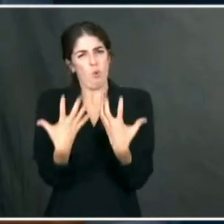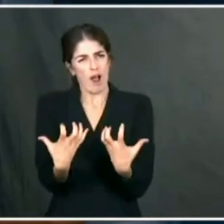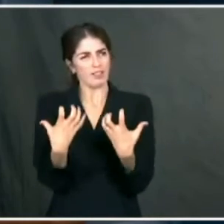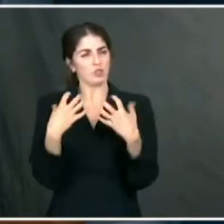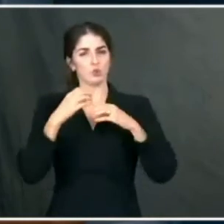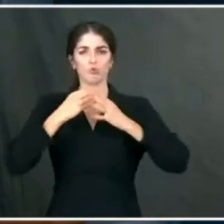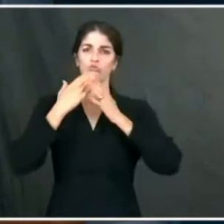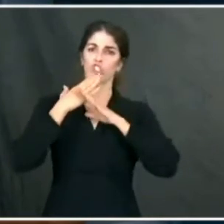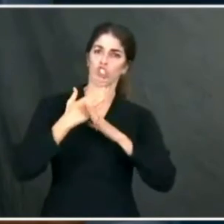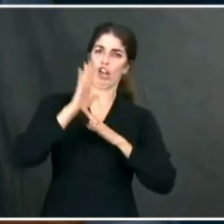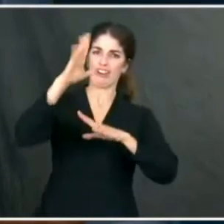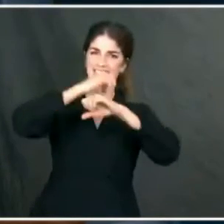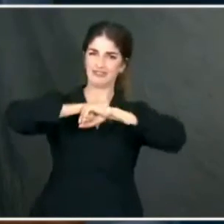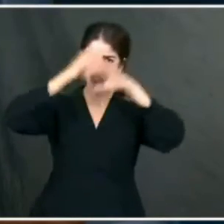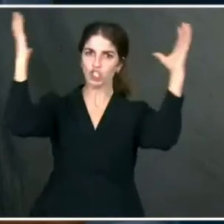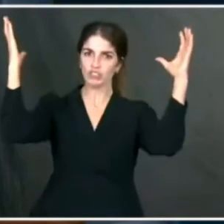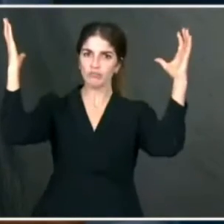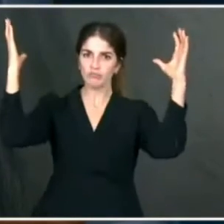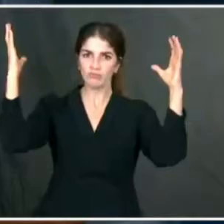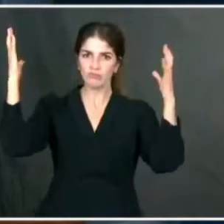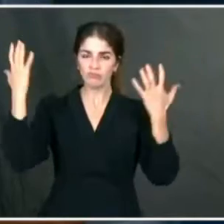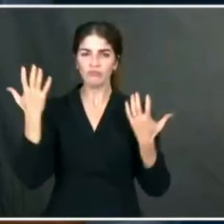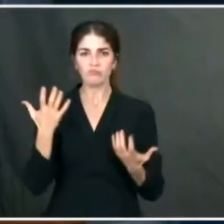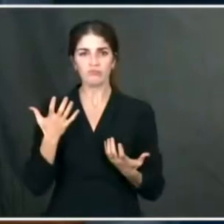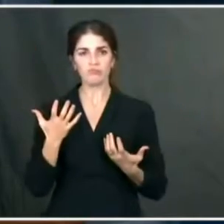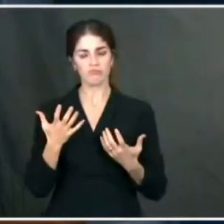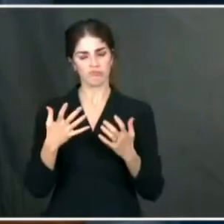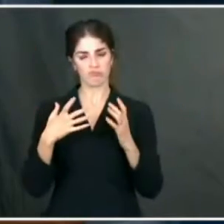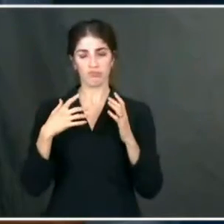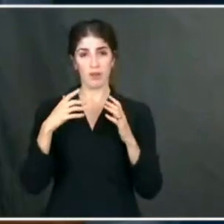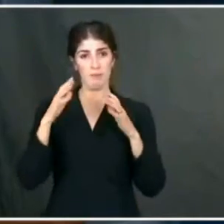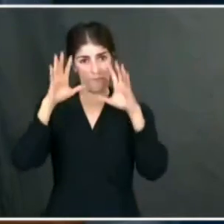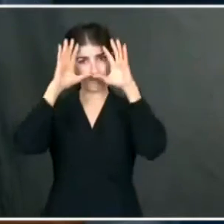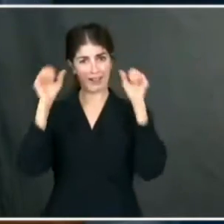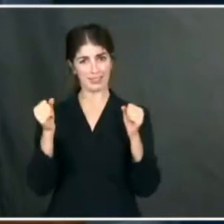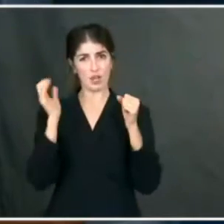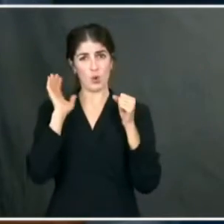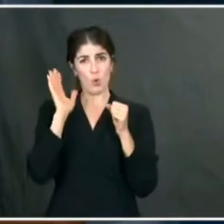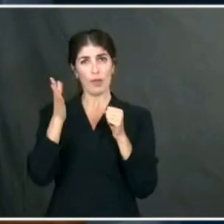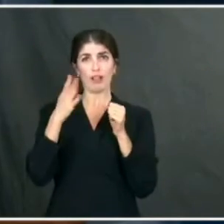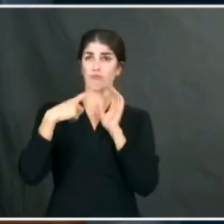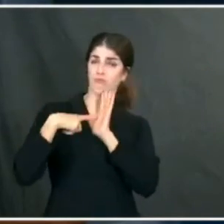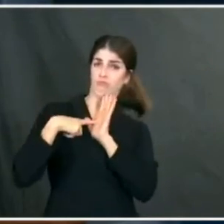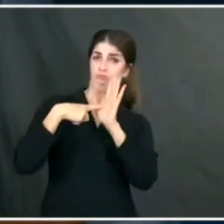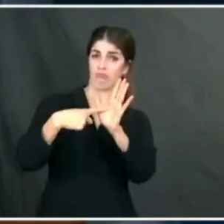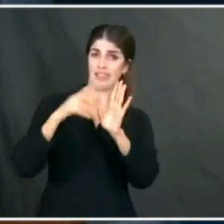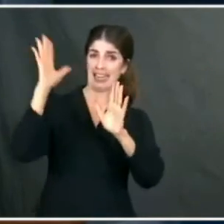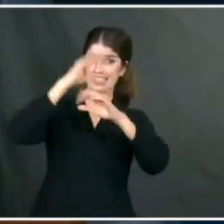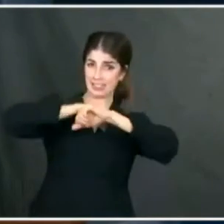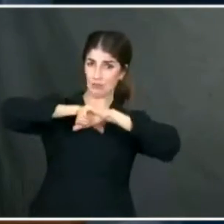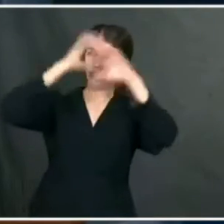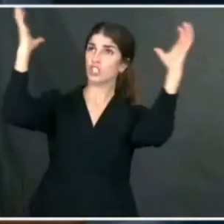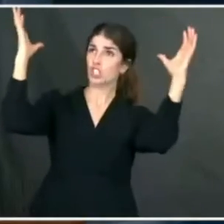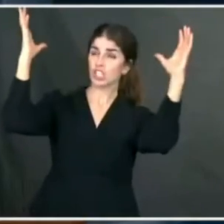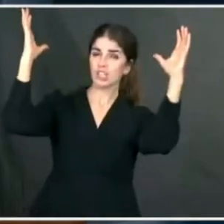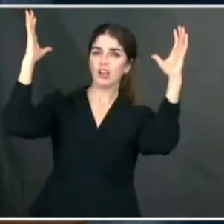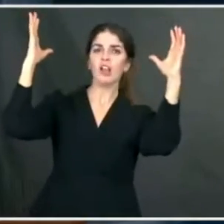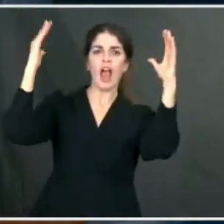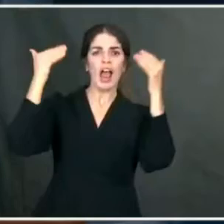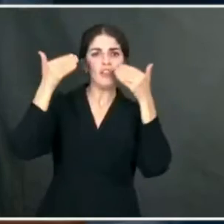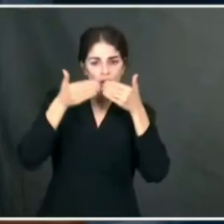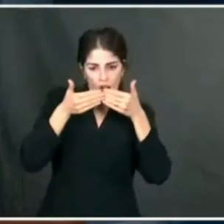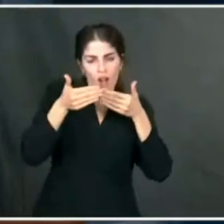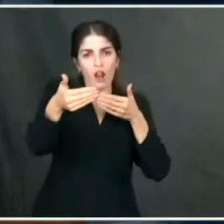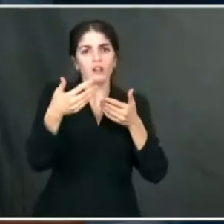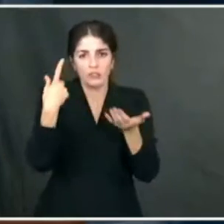is how the process should actually work, right? The President outlines, here's my vision, here's what I think should be in a package, let's have discussions,